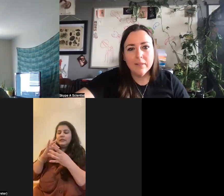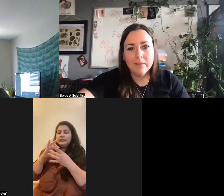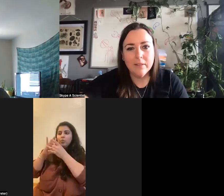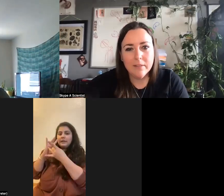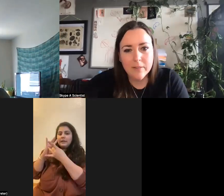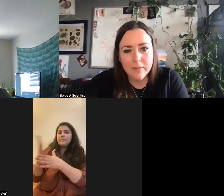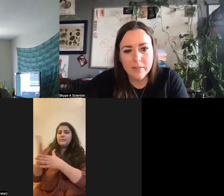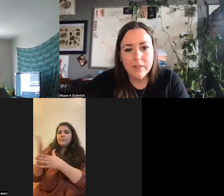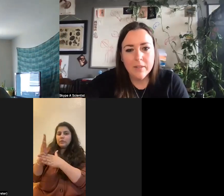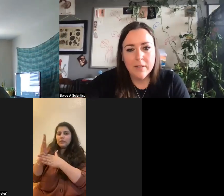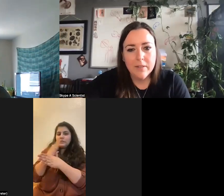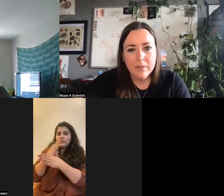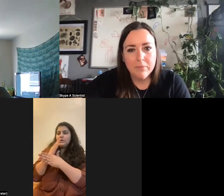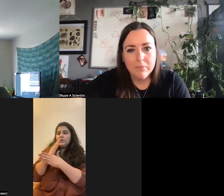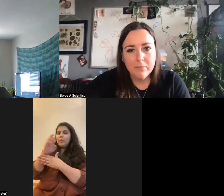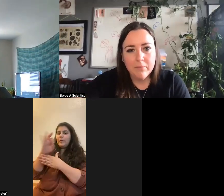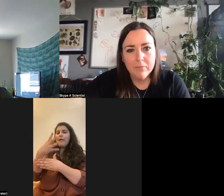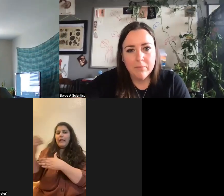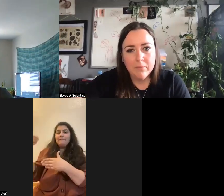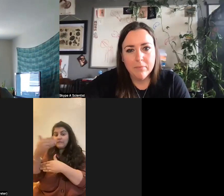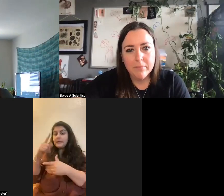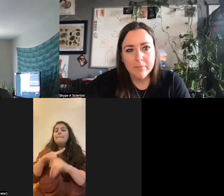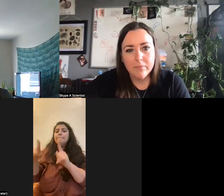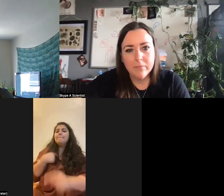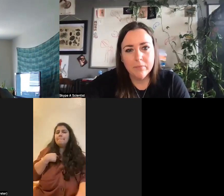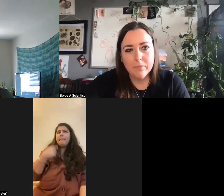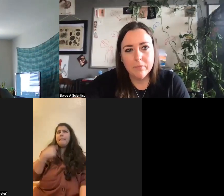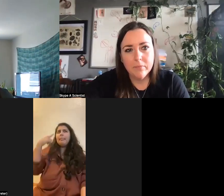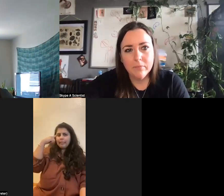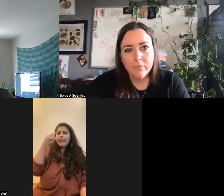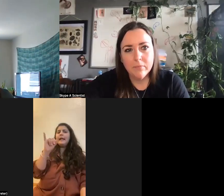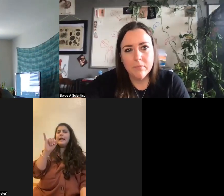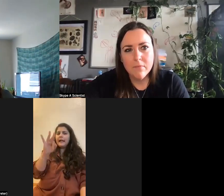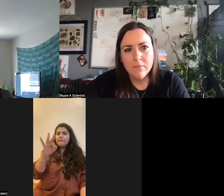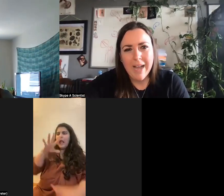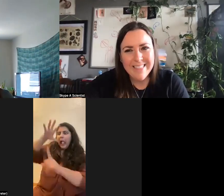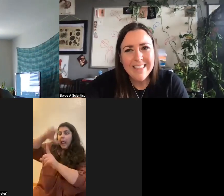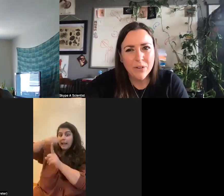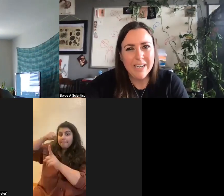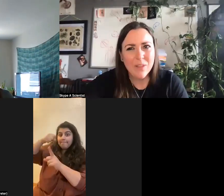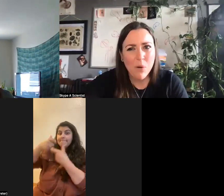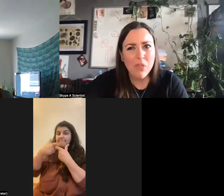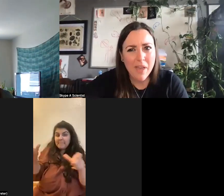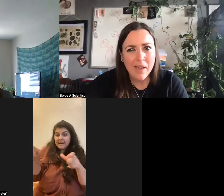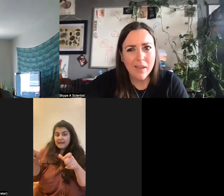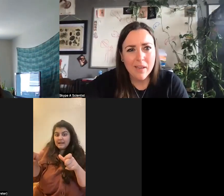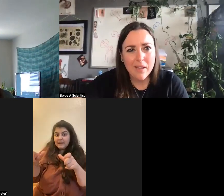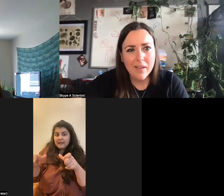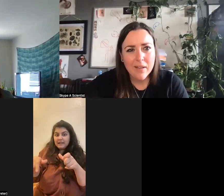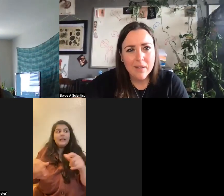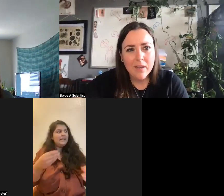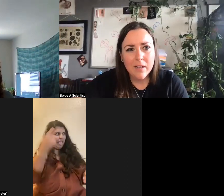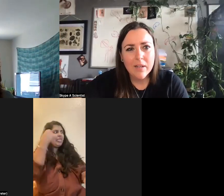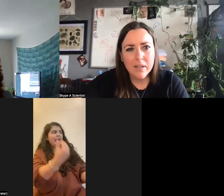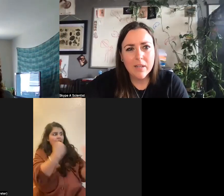reef and like fish. I would guess if they're taking a good enough chomp, they're probably, I think they get quite into the